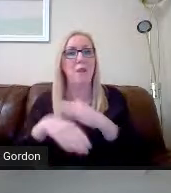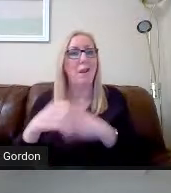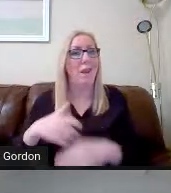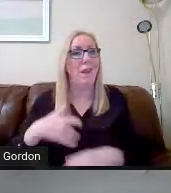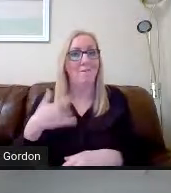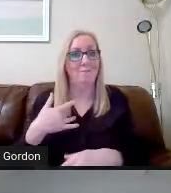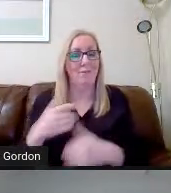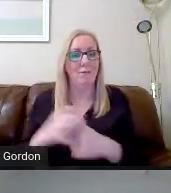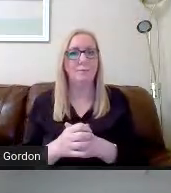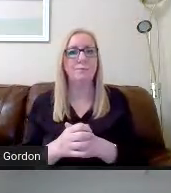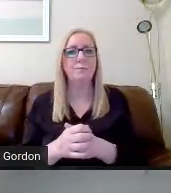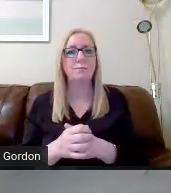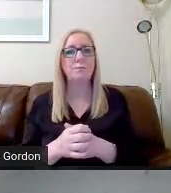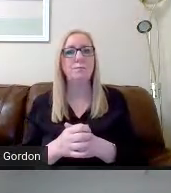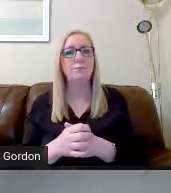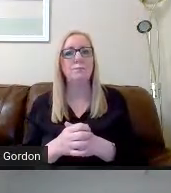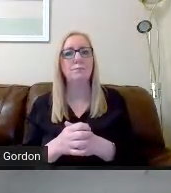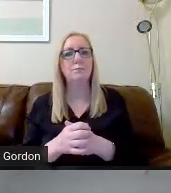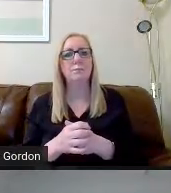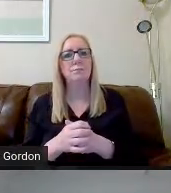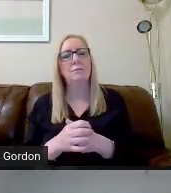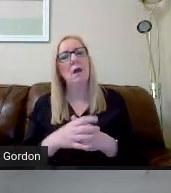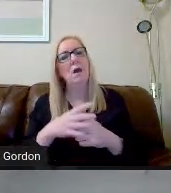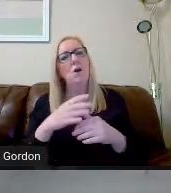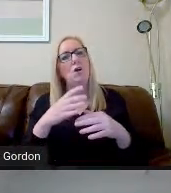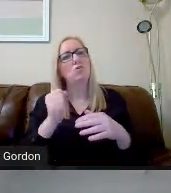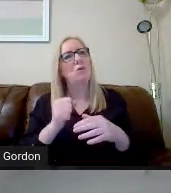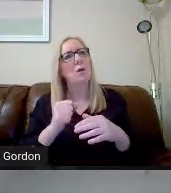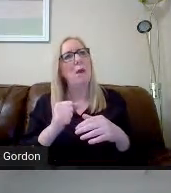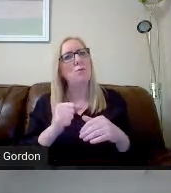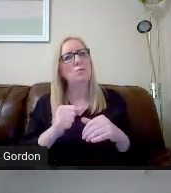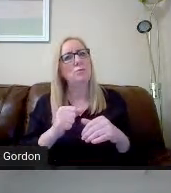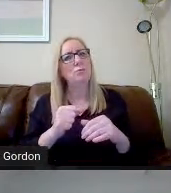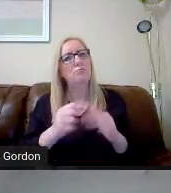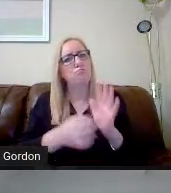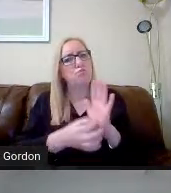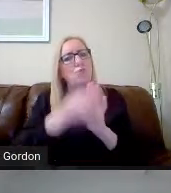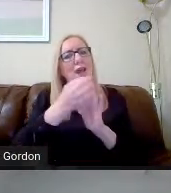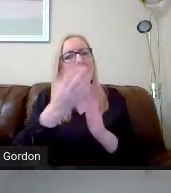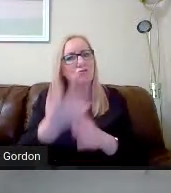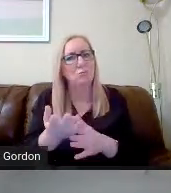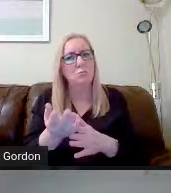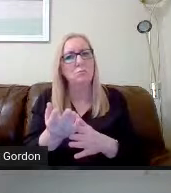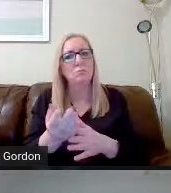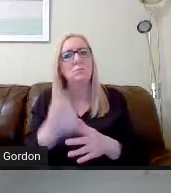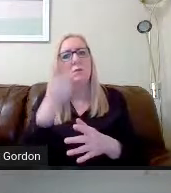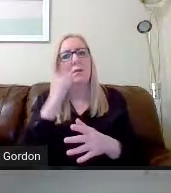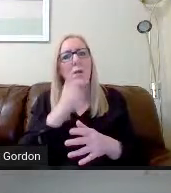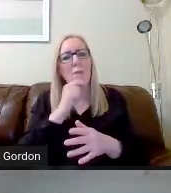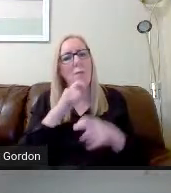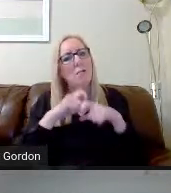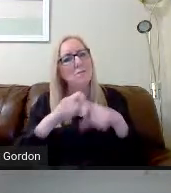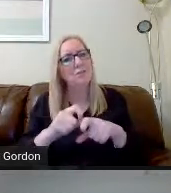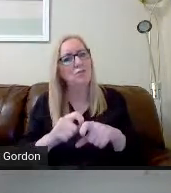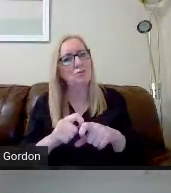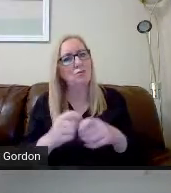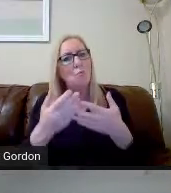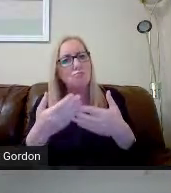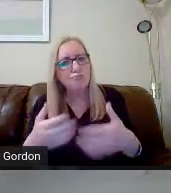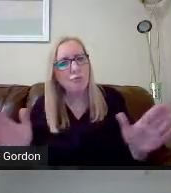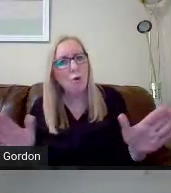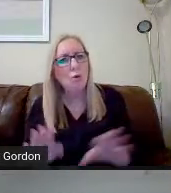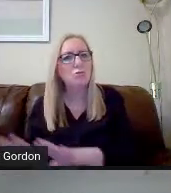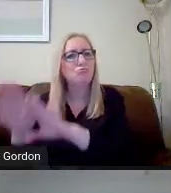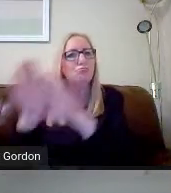In terms of progression, and I've mentioned this before, young people continue their broad general education. And the personal